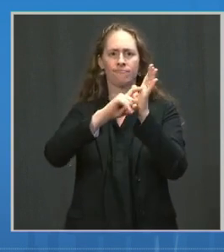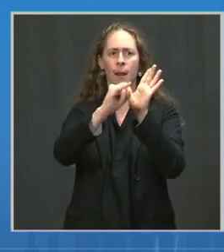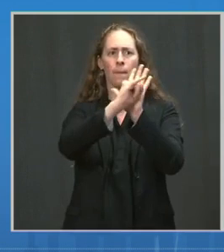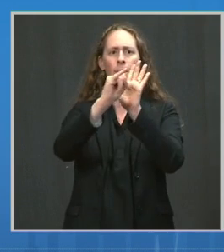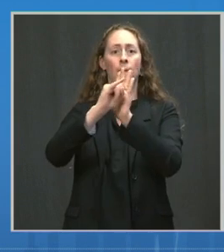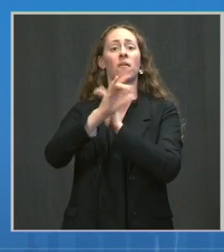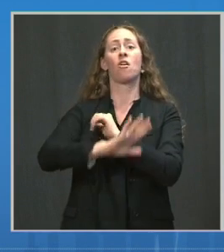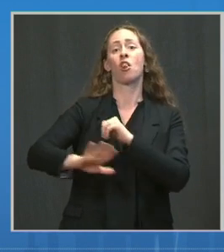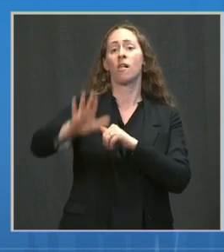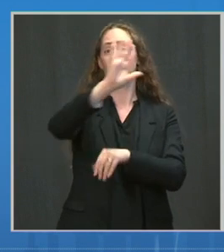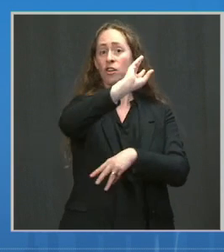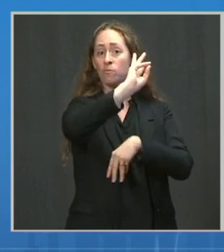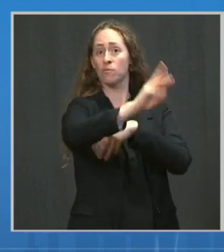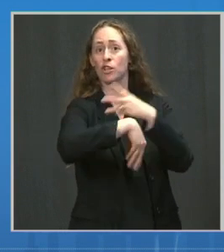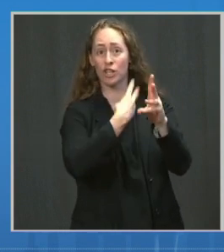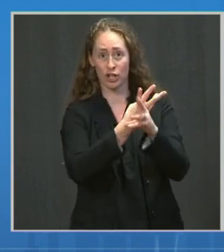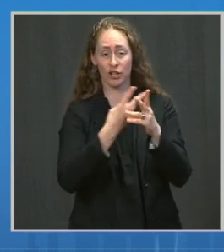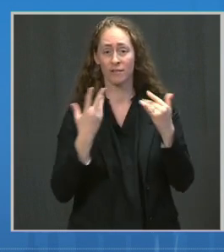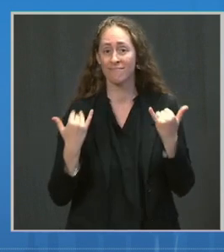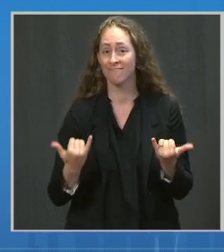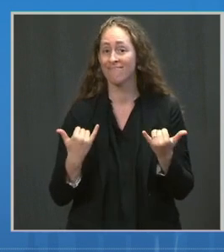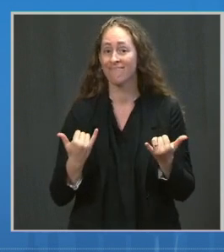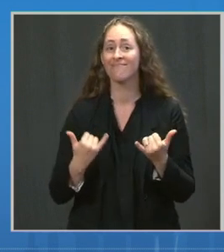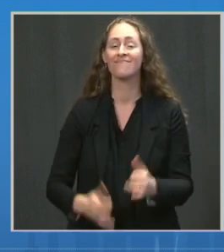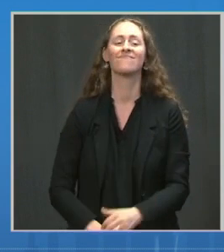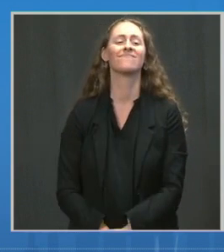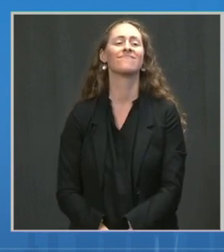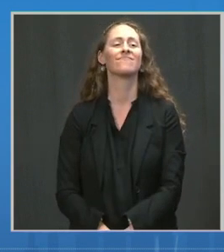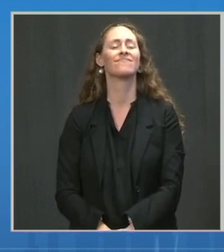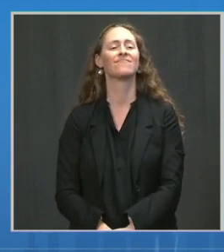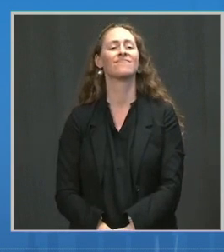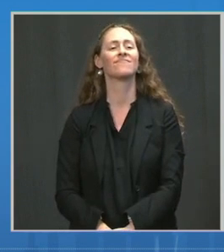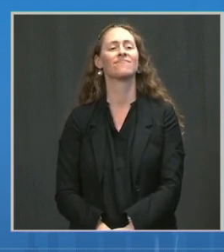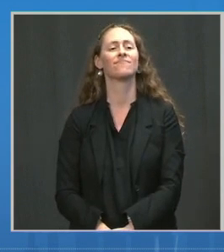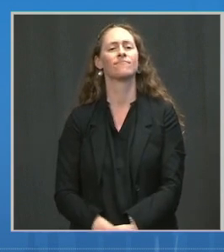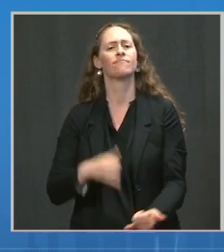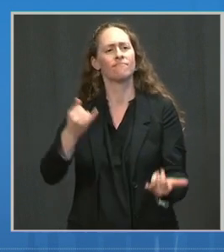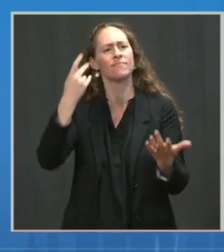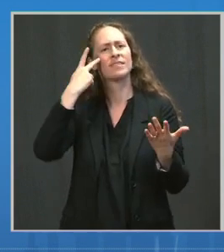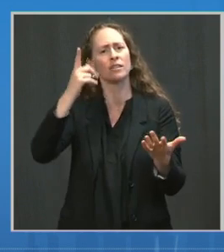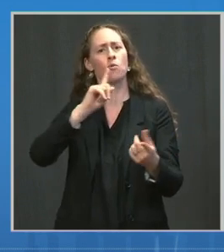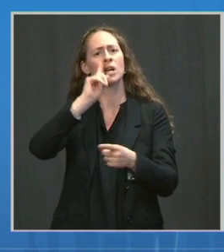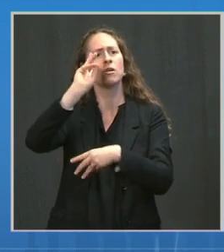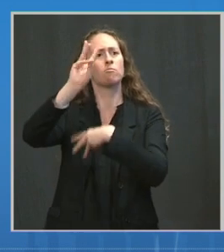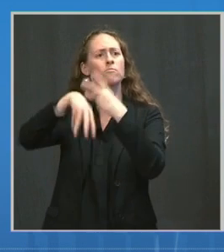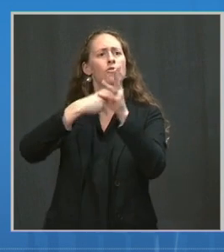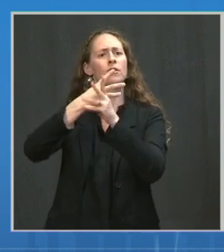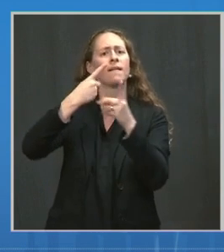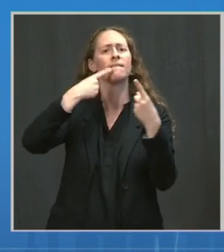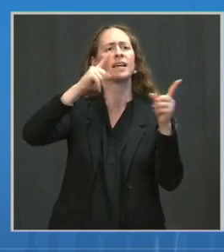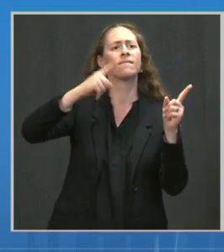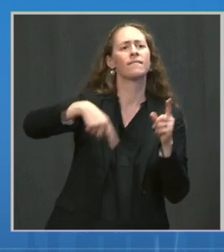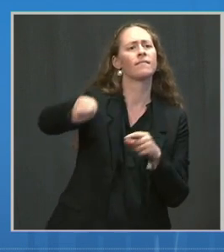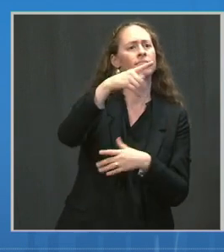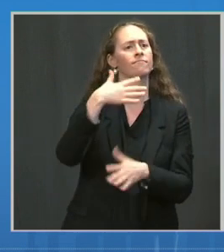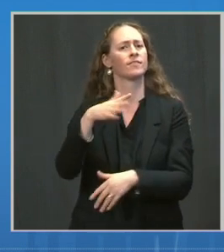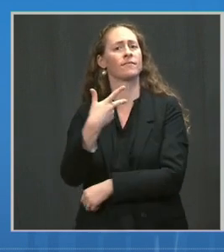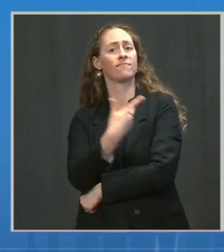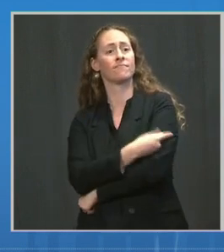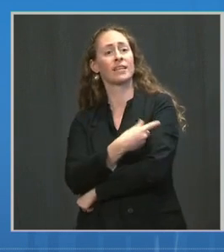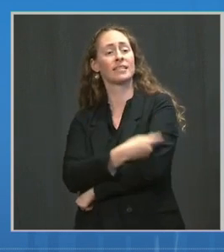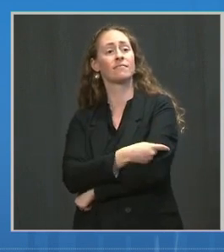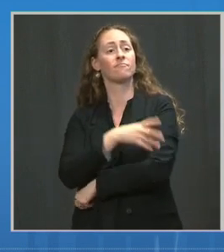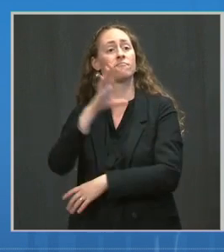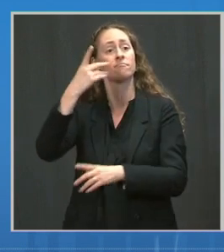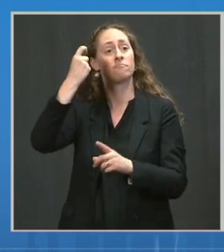is, as Dr. Walensky mentioned, the real-world effectiveness of vaccines in the context of the